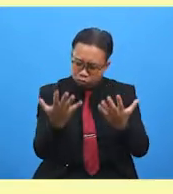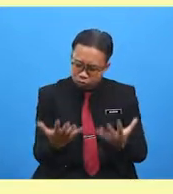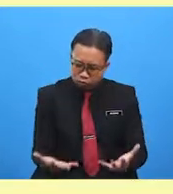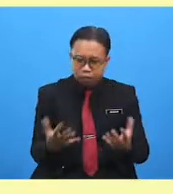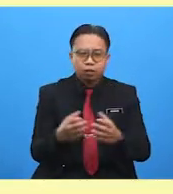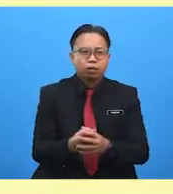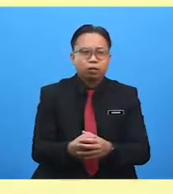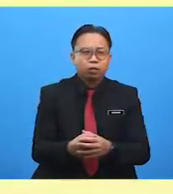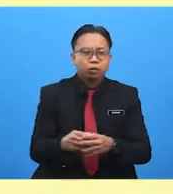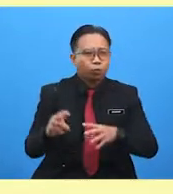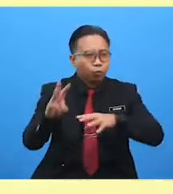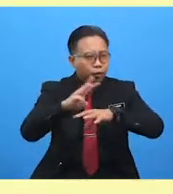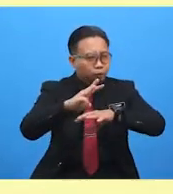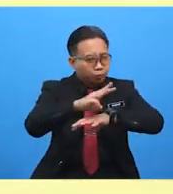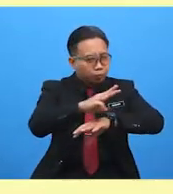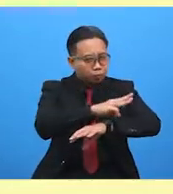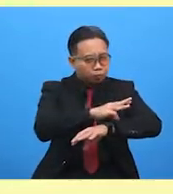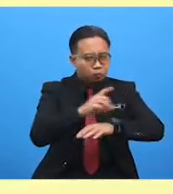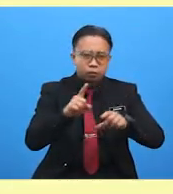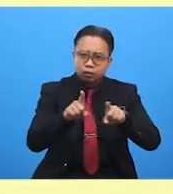winds at the same time.